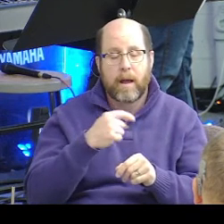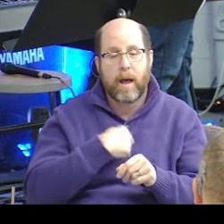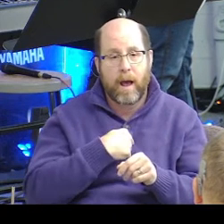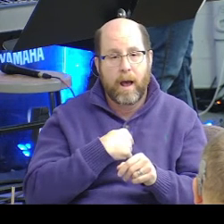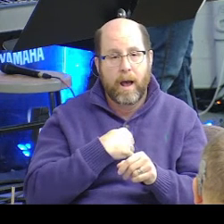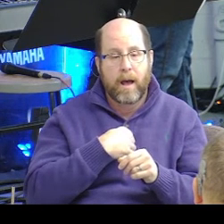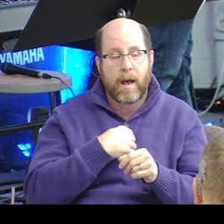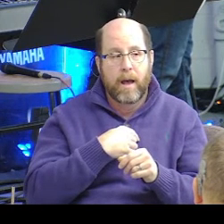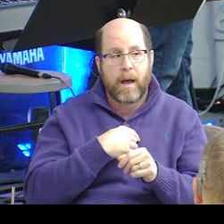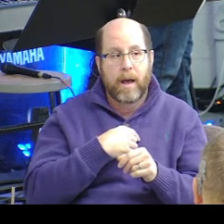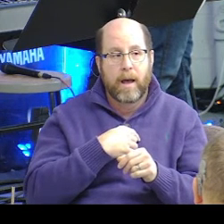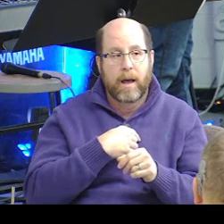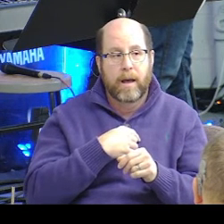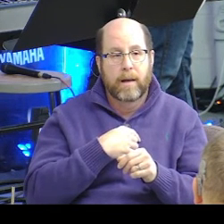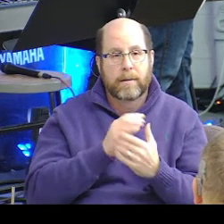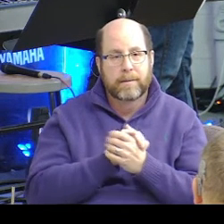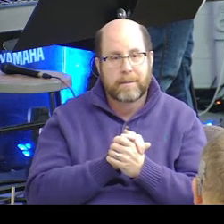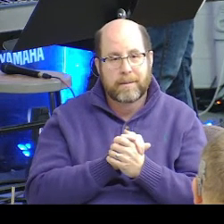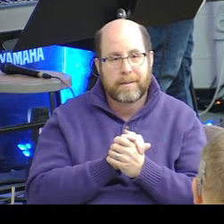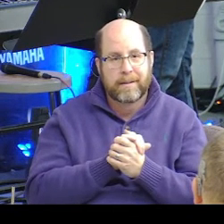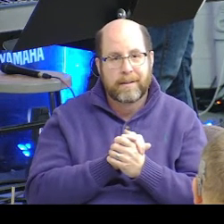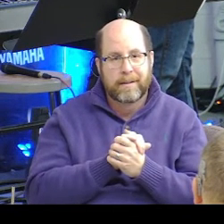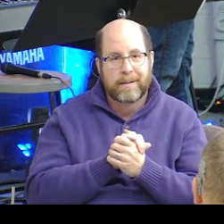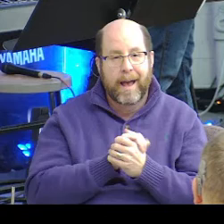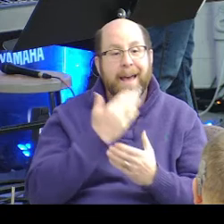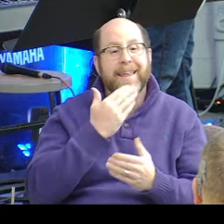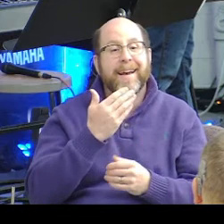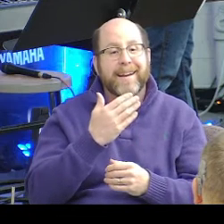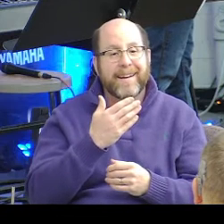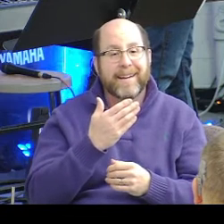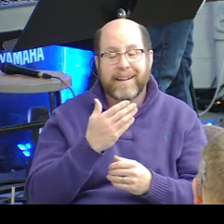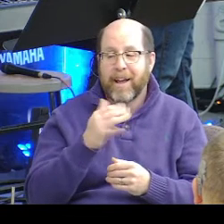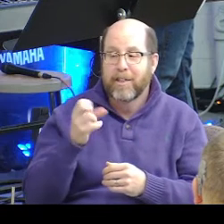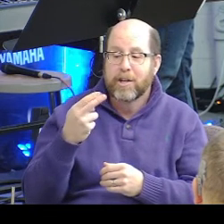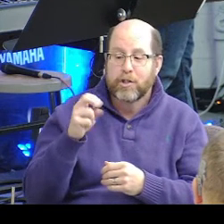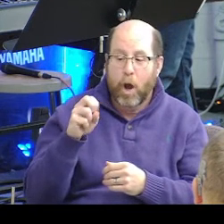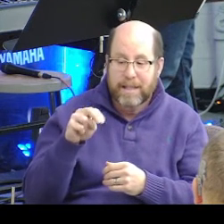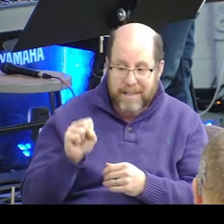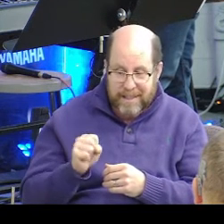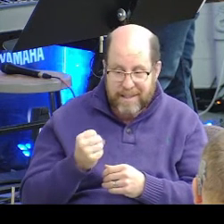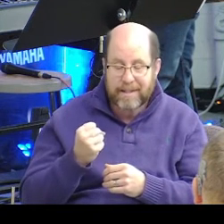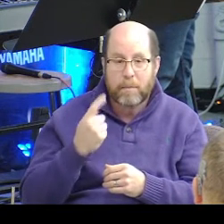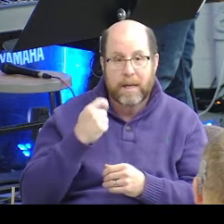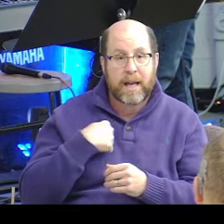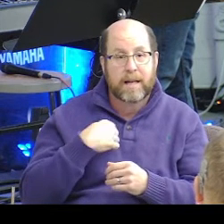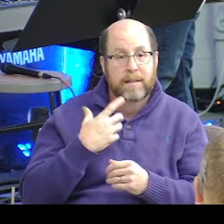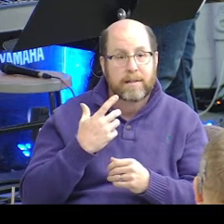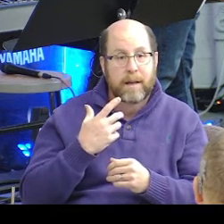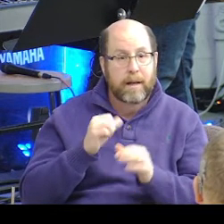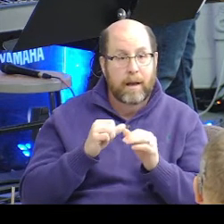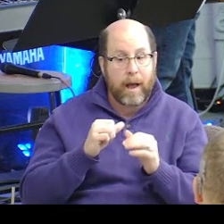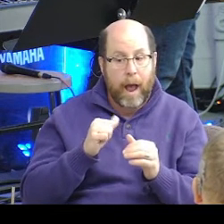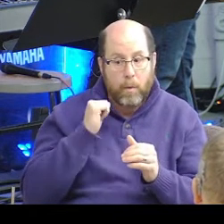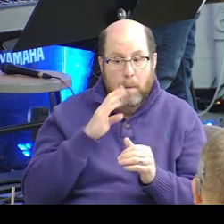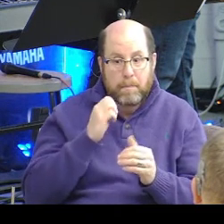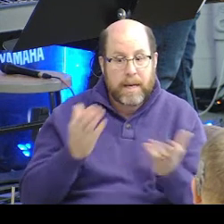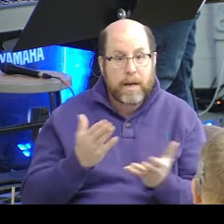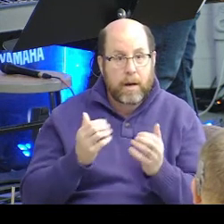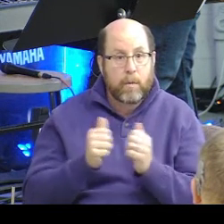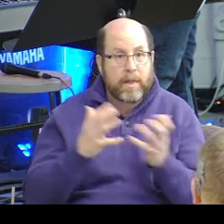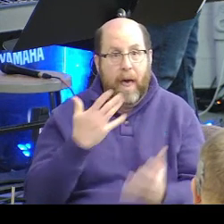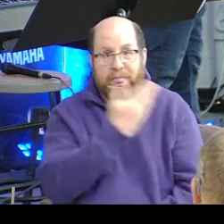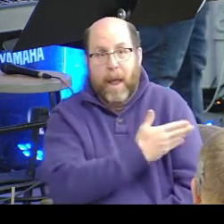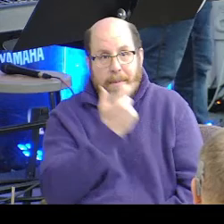And now I'm here and I quickly want to thank the Johnsons that, because I quite literally want to be here because they were my ride.